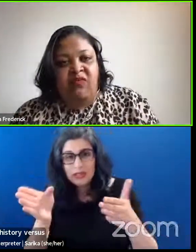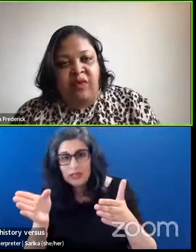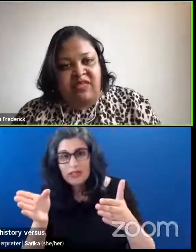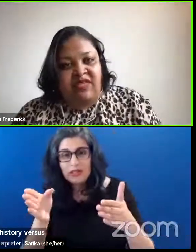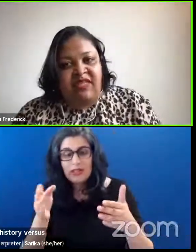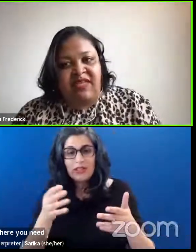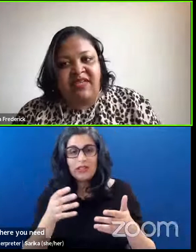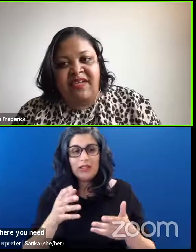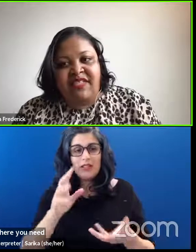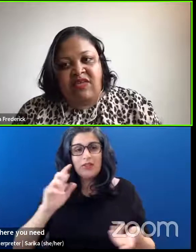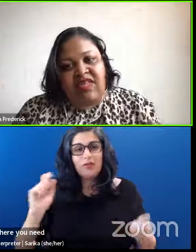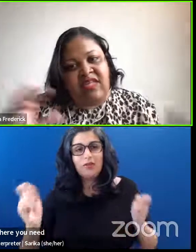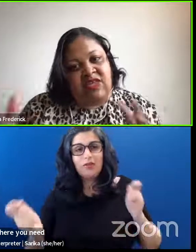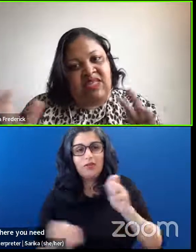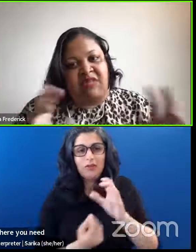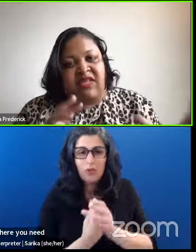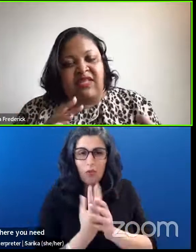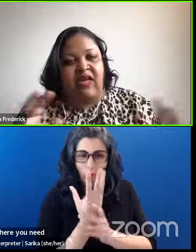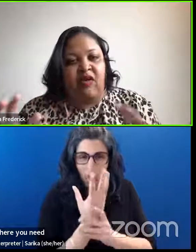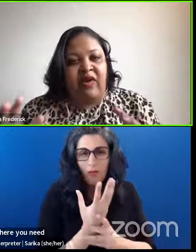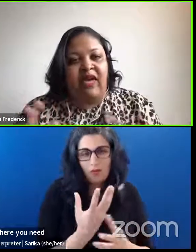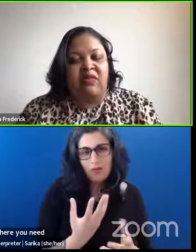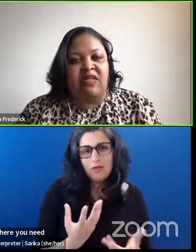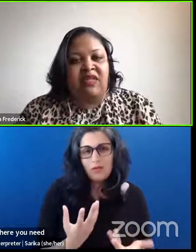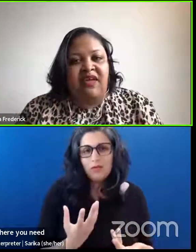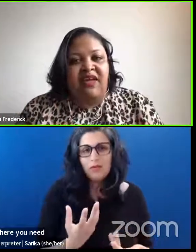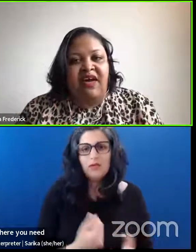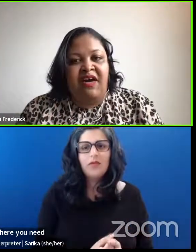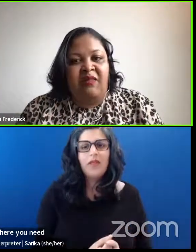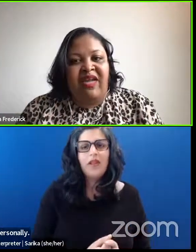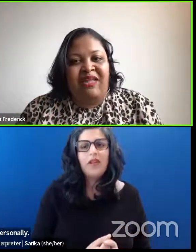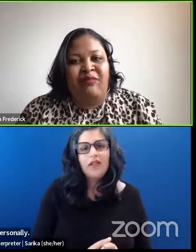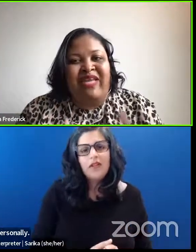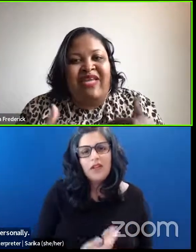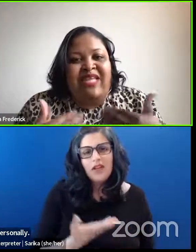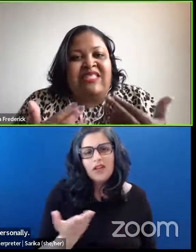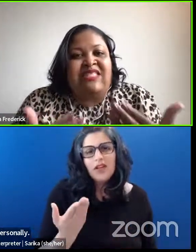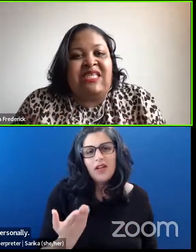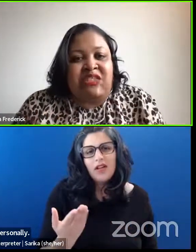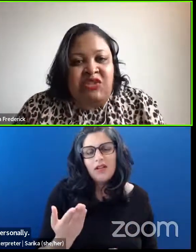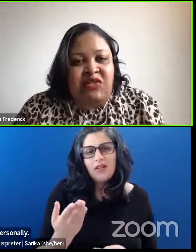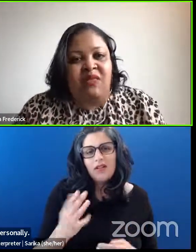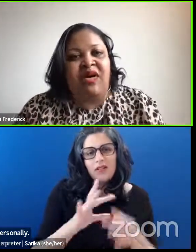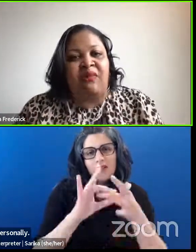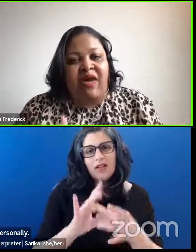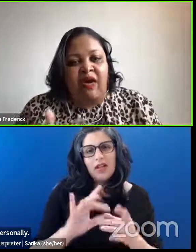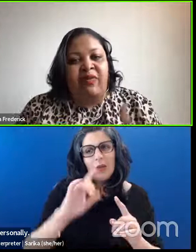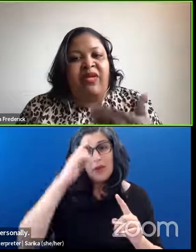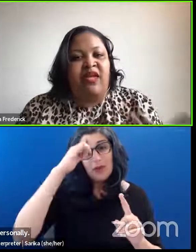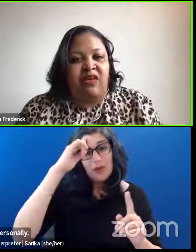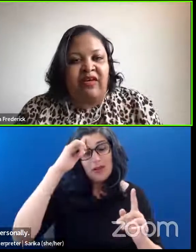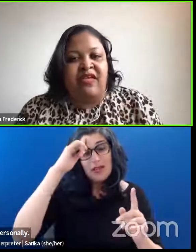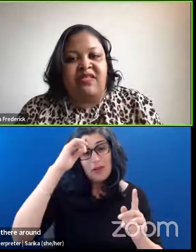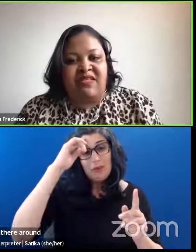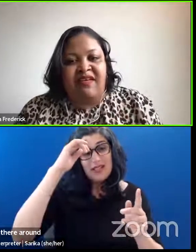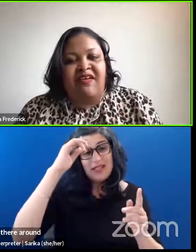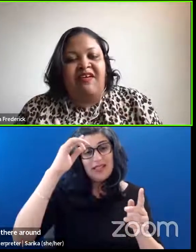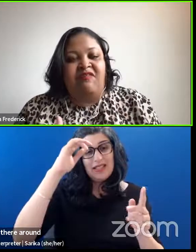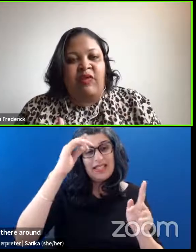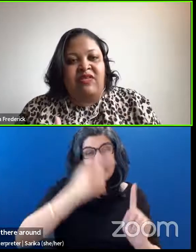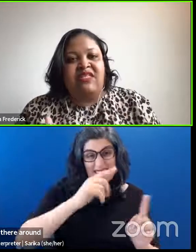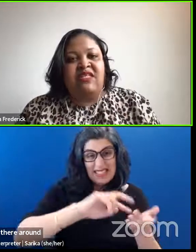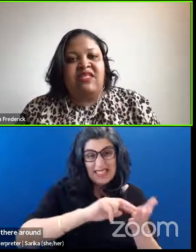evolve personally. So I think there's something there around being intentional about being curious,